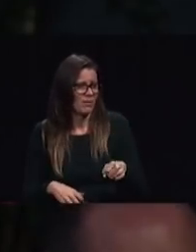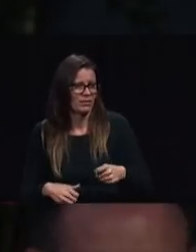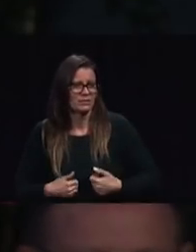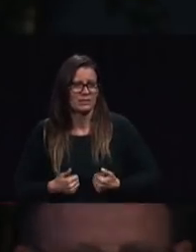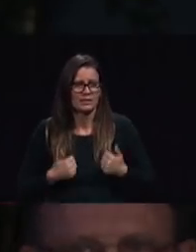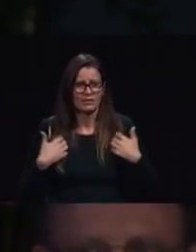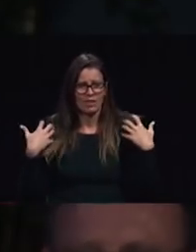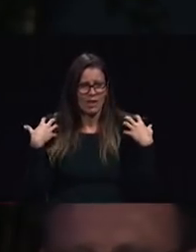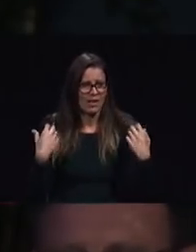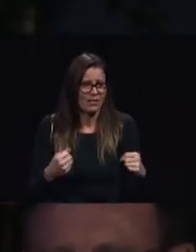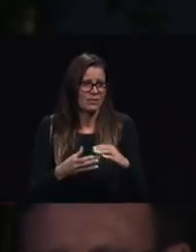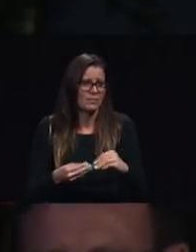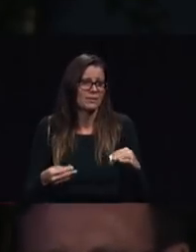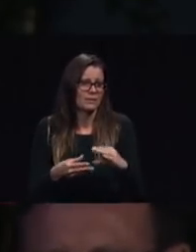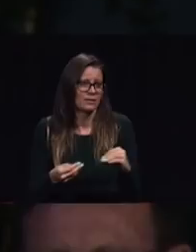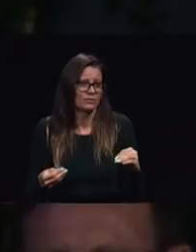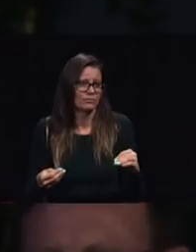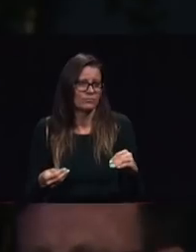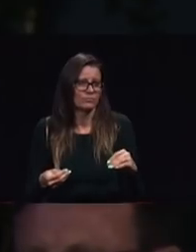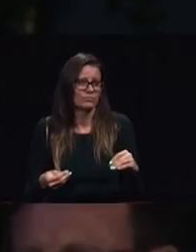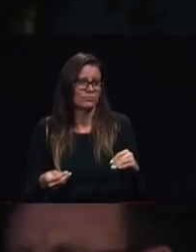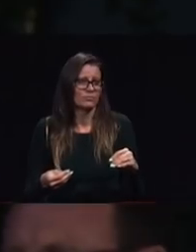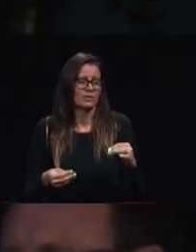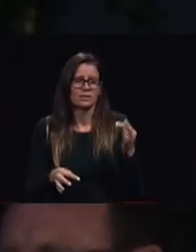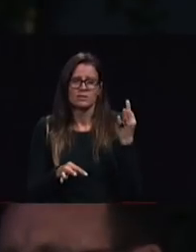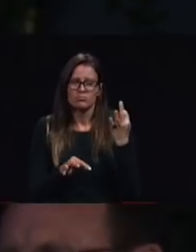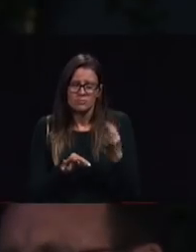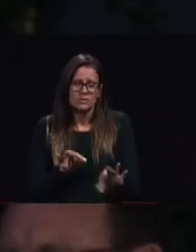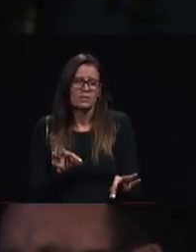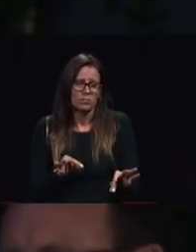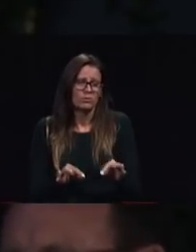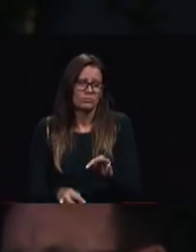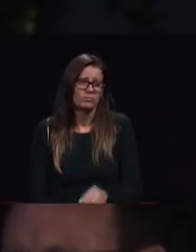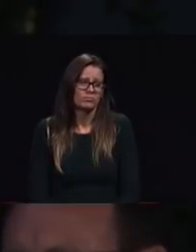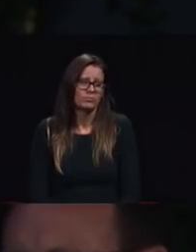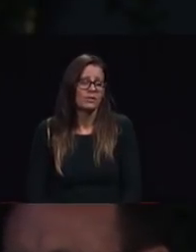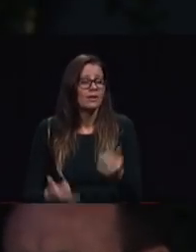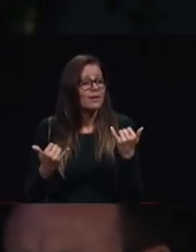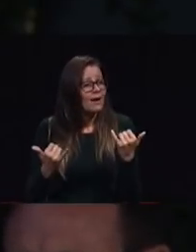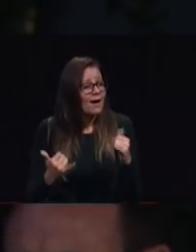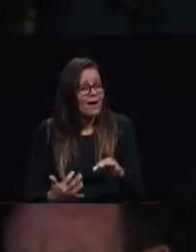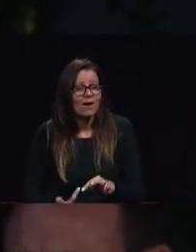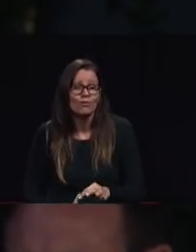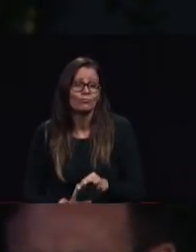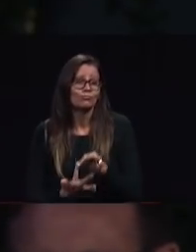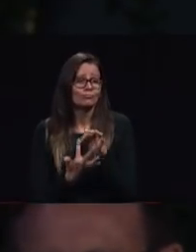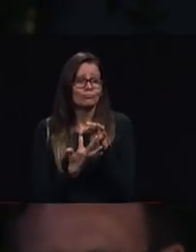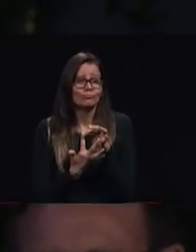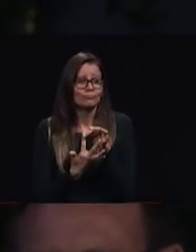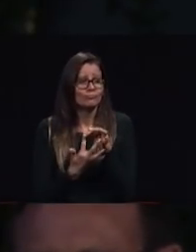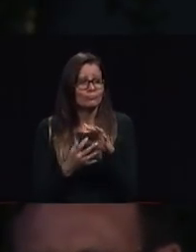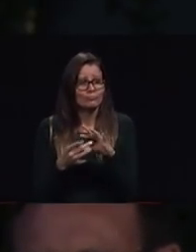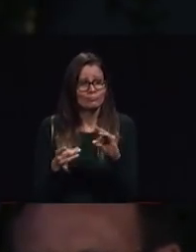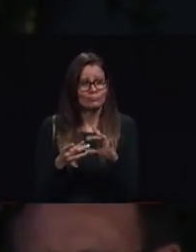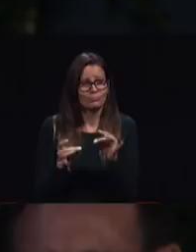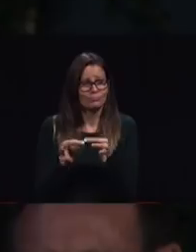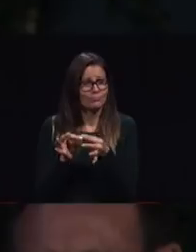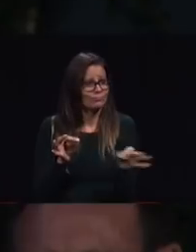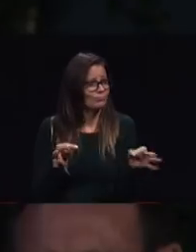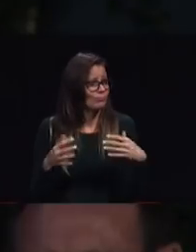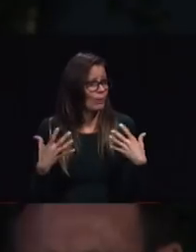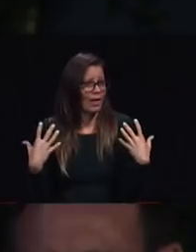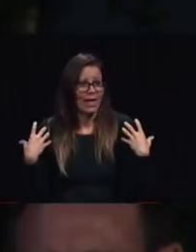message I make a special appeal to you the health message is not some fanatical